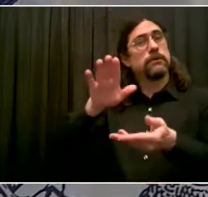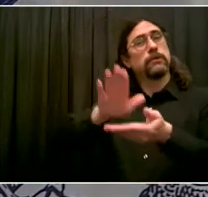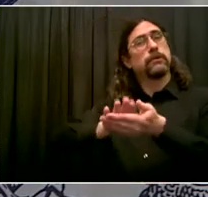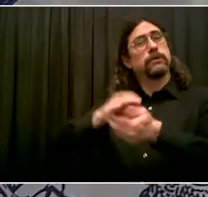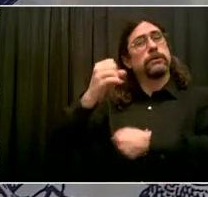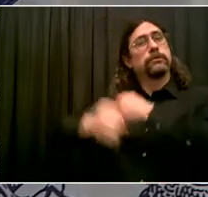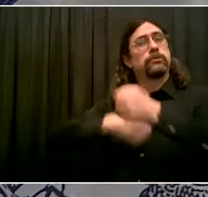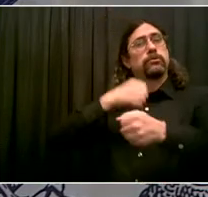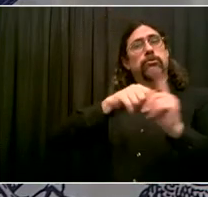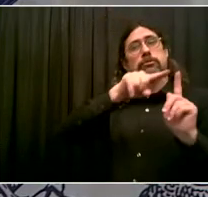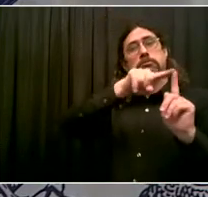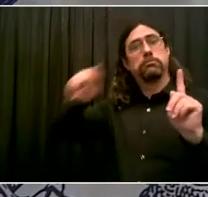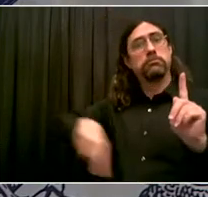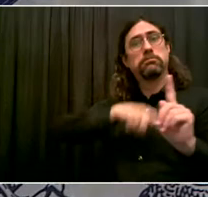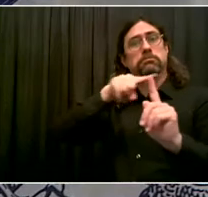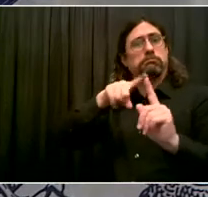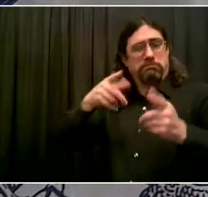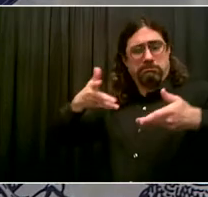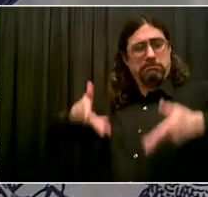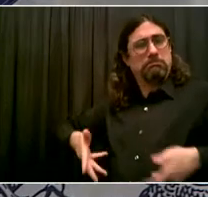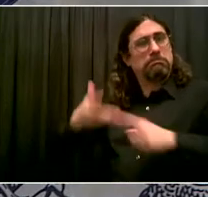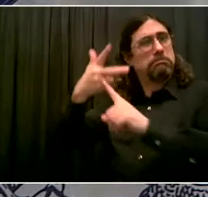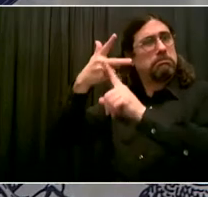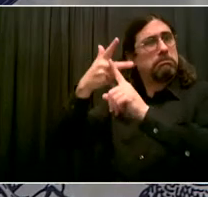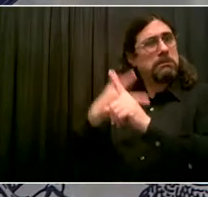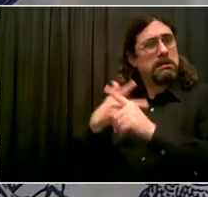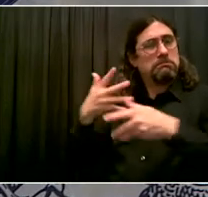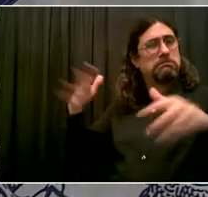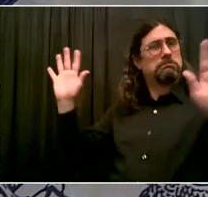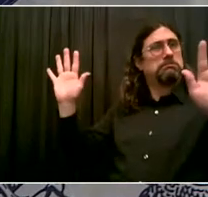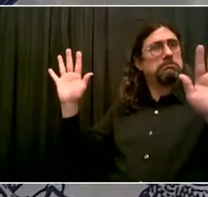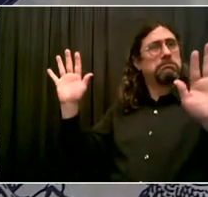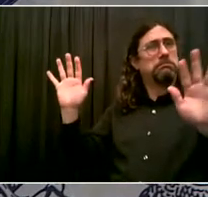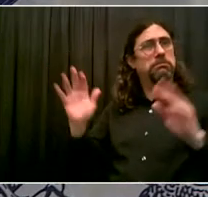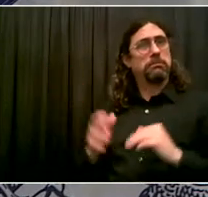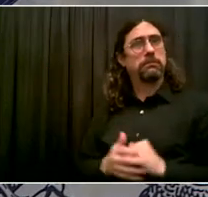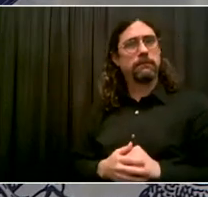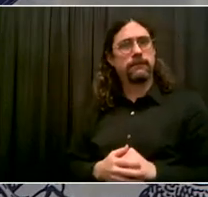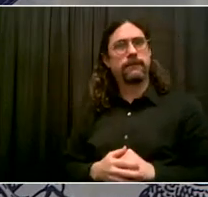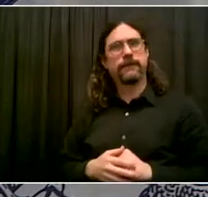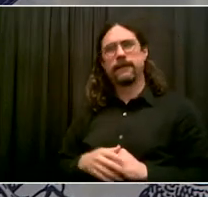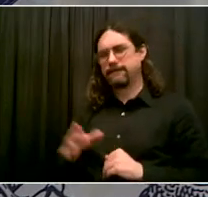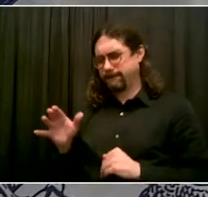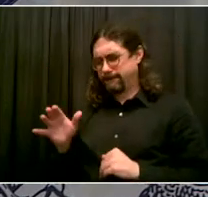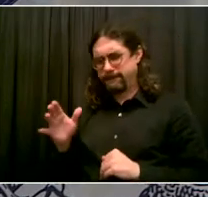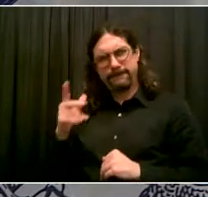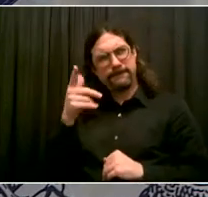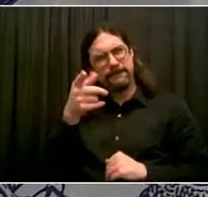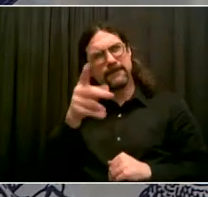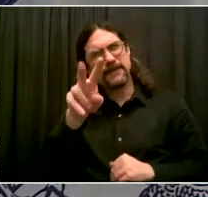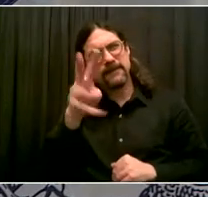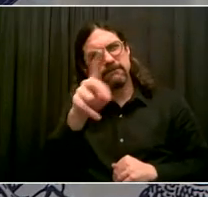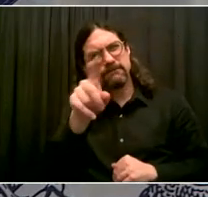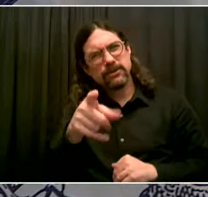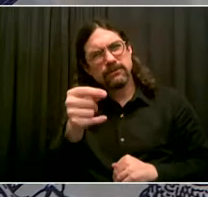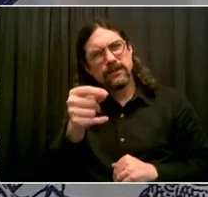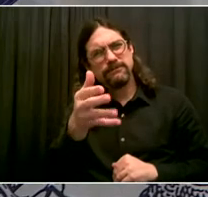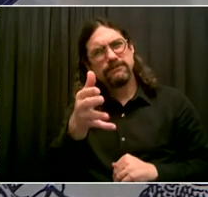sorry. The second part of the question, Sophia. What about teachers? Teacher vaccination? Yes. Okay. Teacher vaccination.